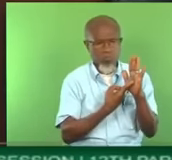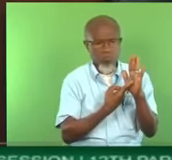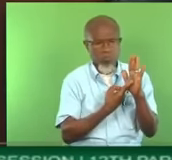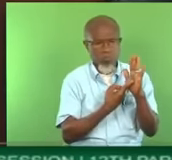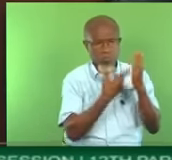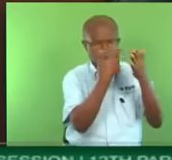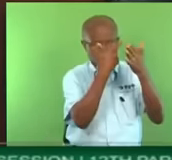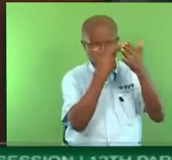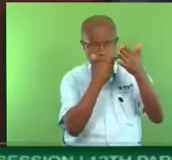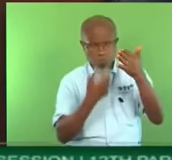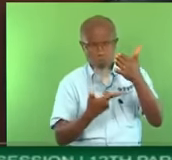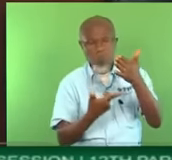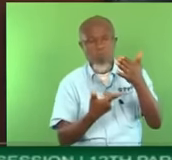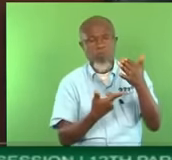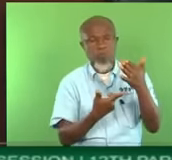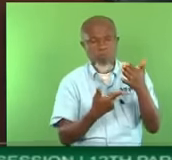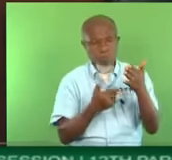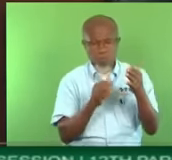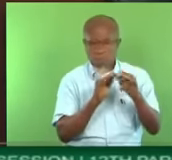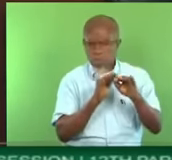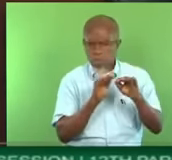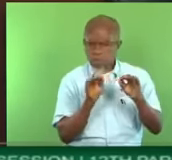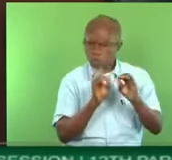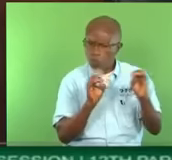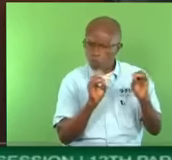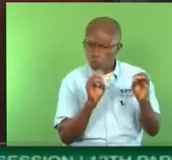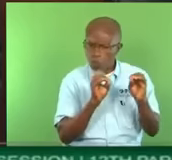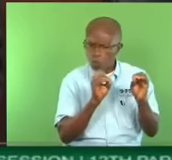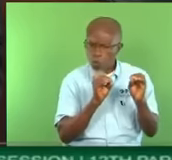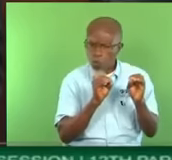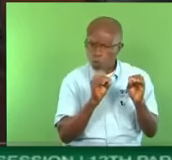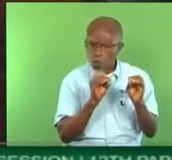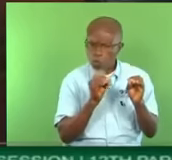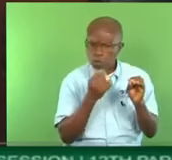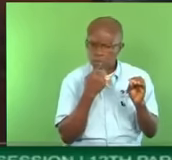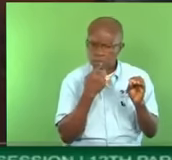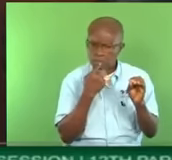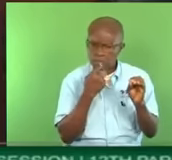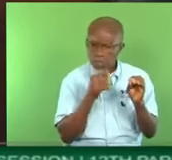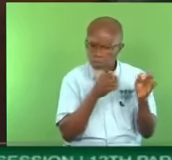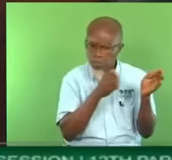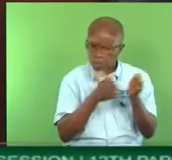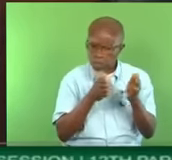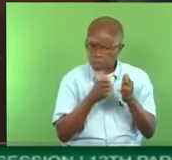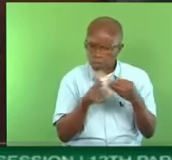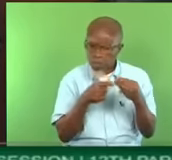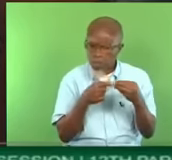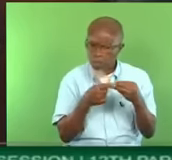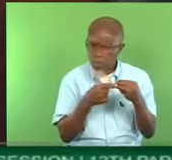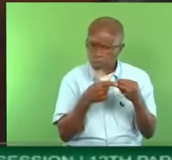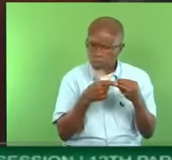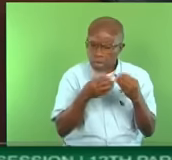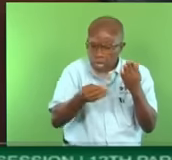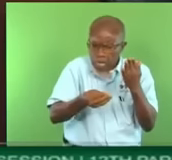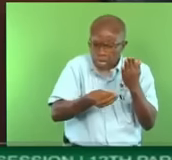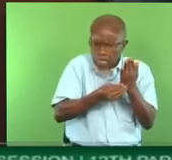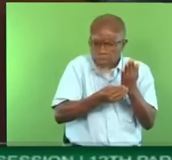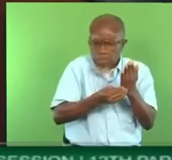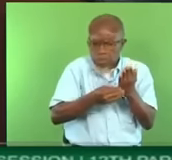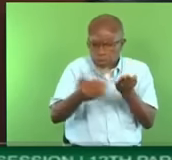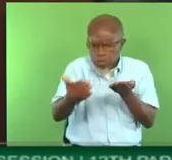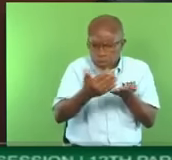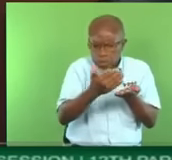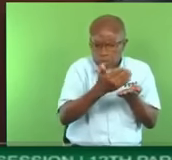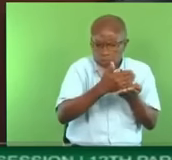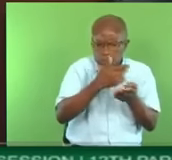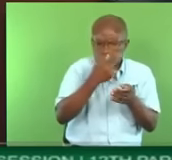that plan. But, you know, in that plan, nowhere it speaks about increasing the manpower from 300 intake per year, which is the norm, to 1,000.